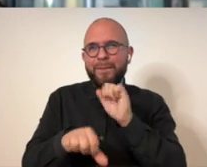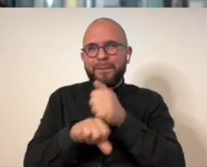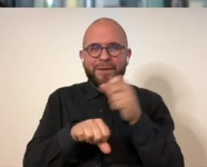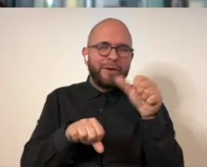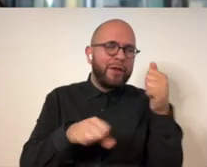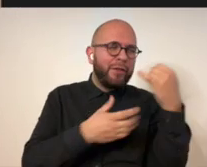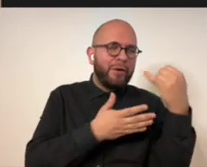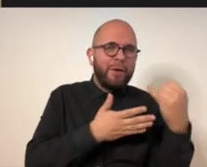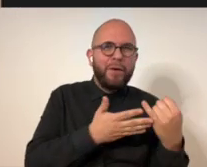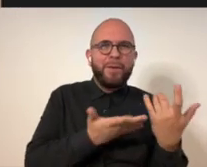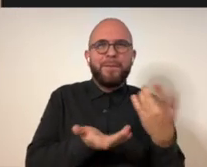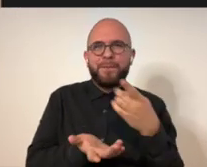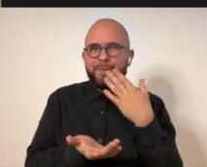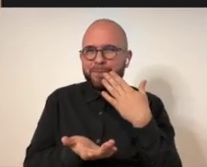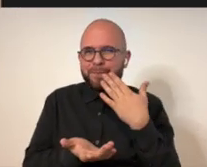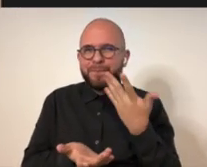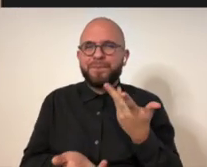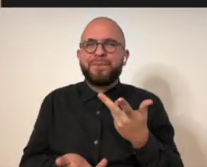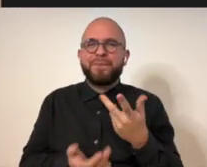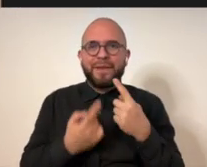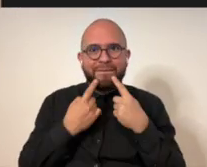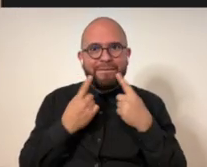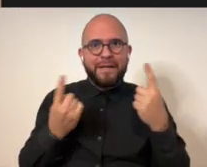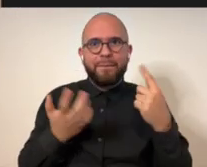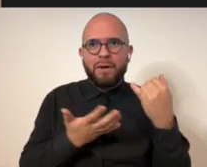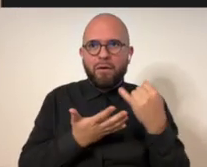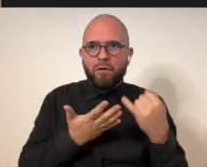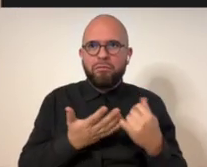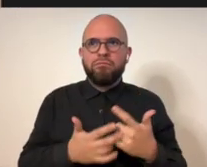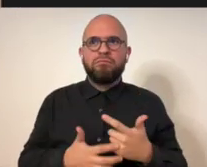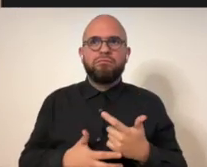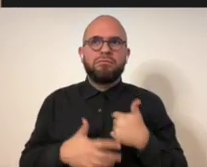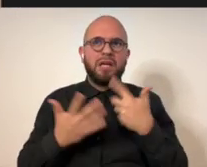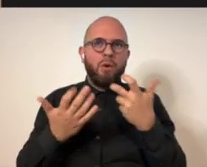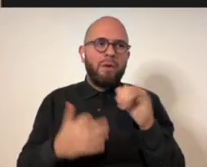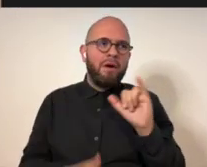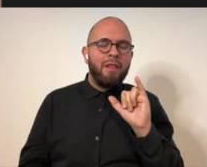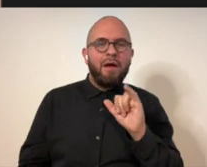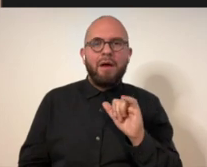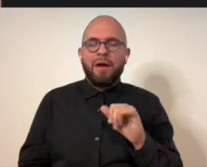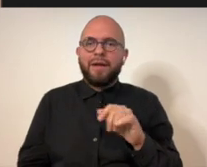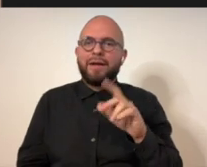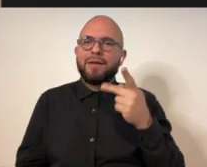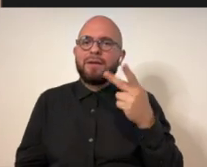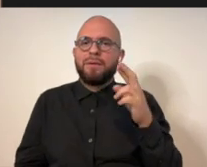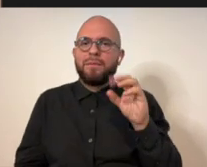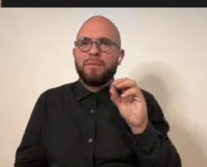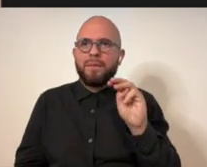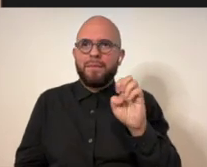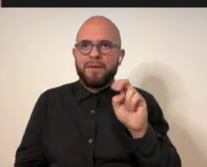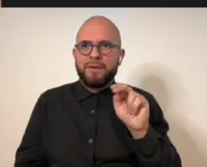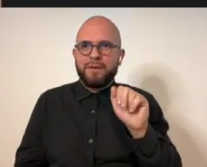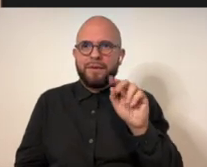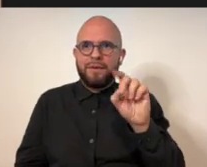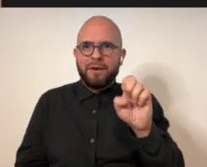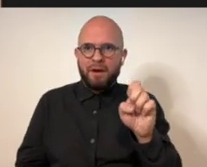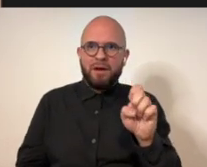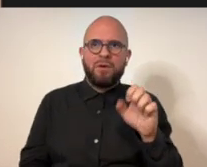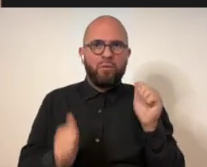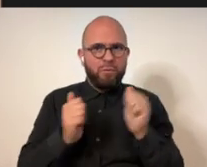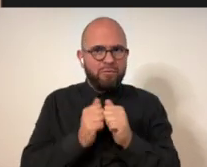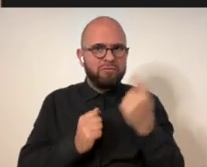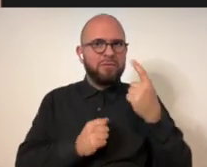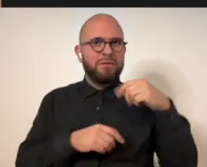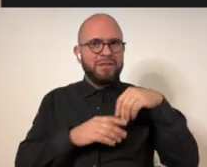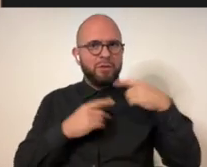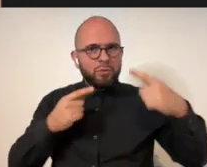There's a couple more I would like to do just based on other art, you know, famous art. I want to do